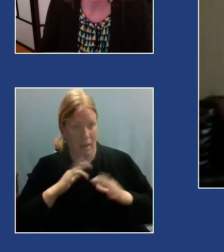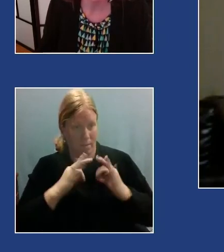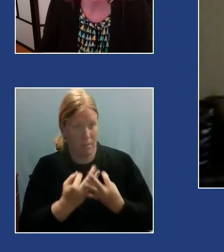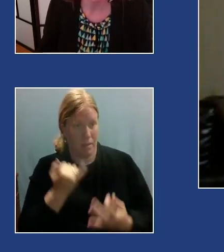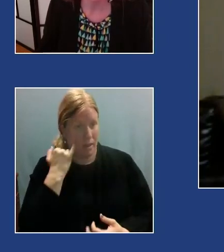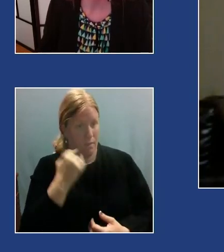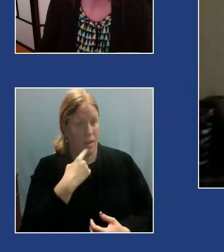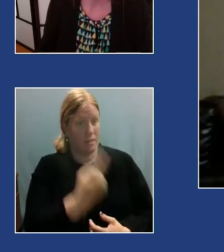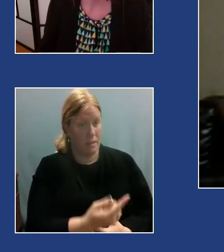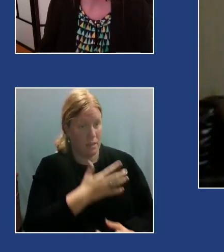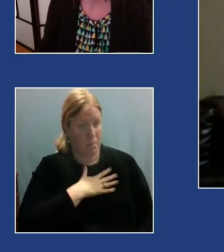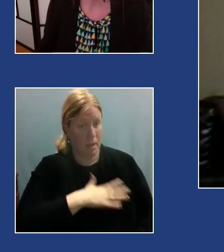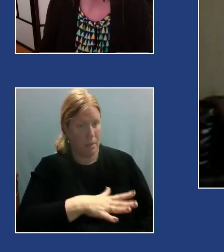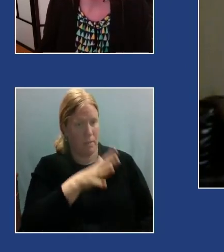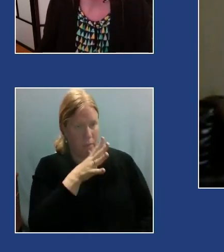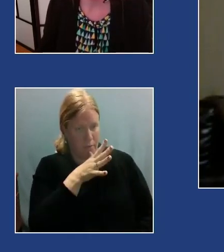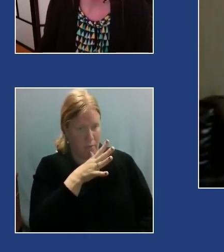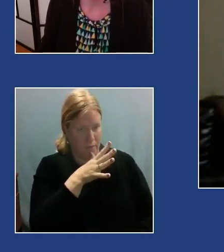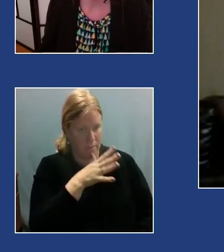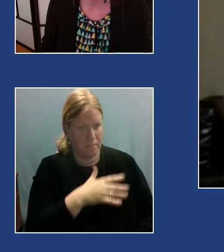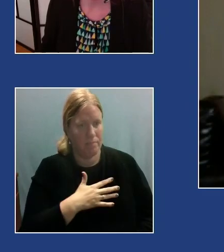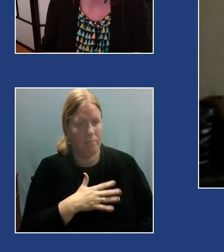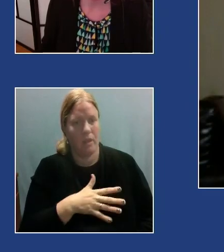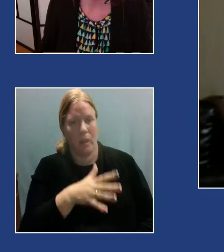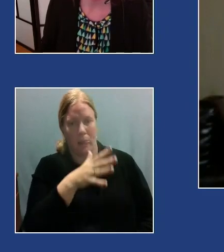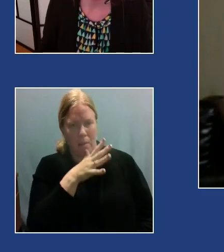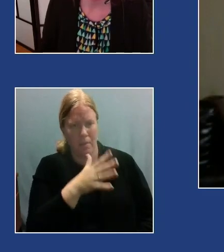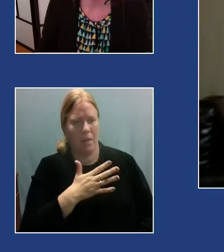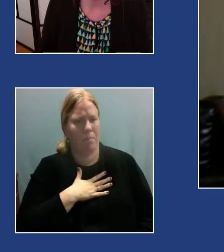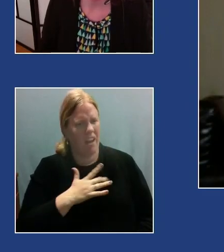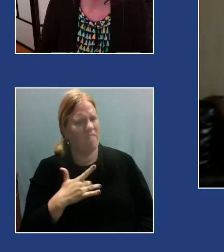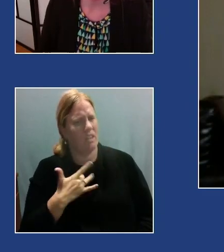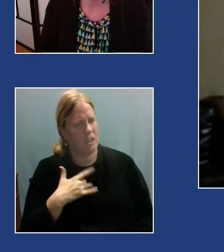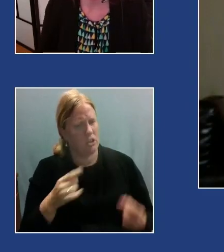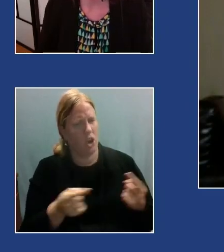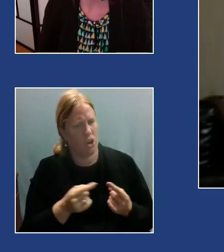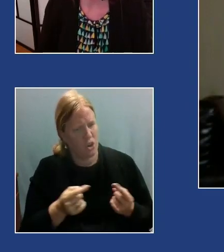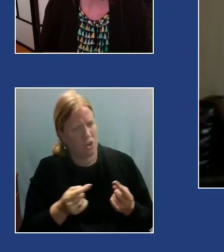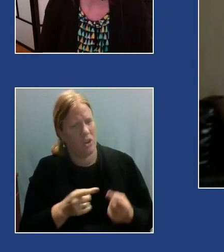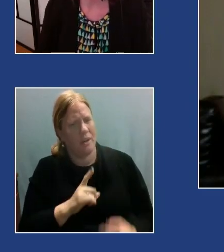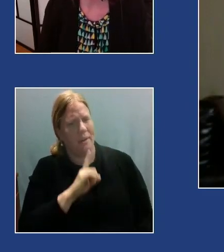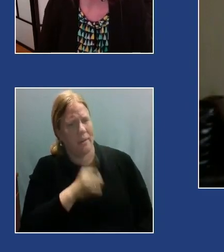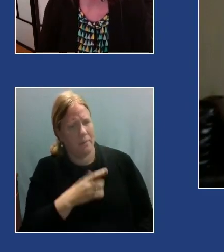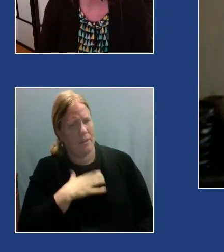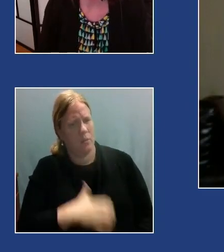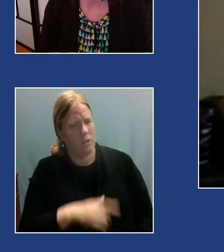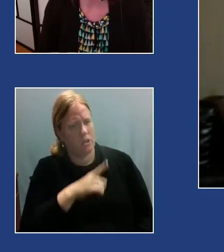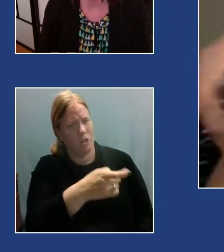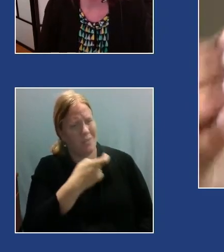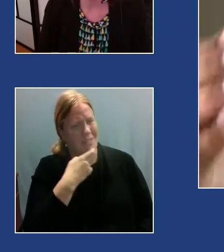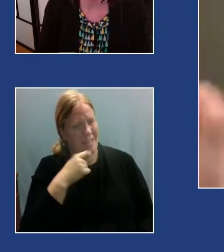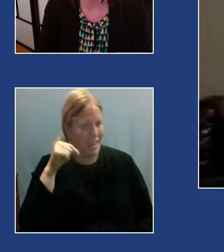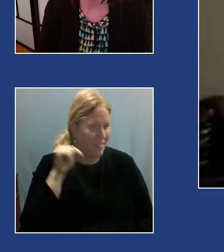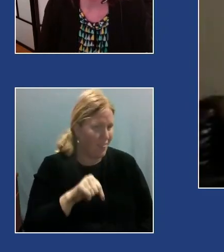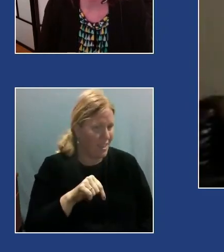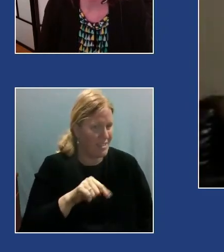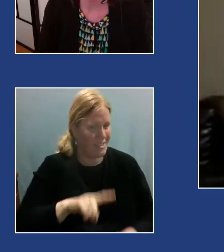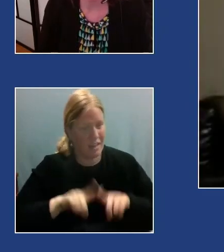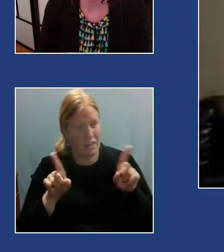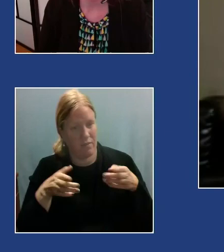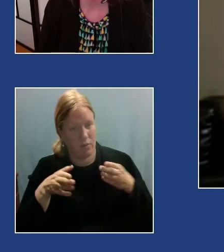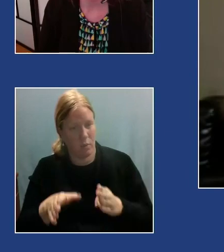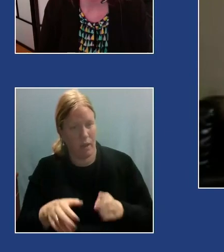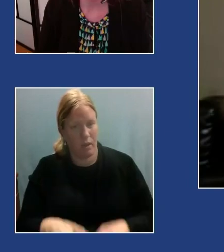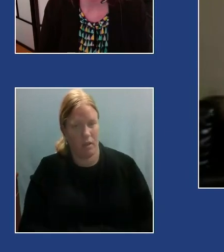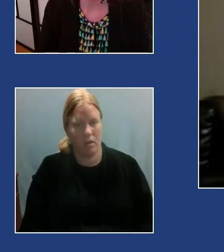to my mother, mom, my feelings are hurt. I really wish you would say this in this other way. My mom would